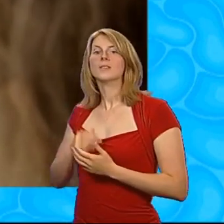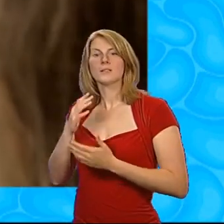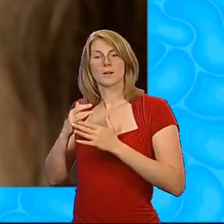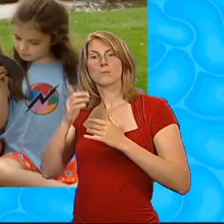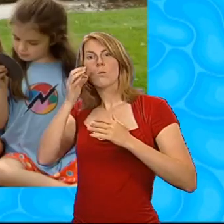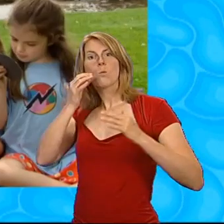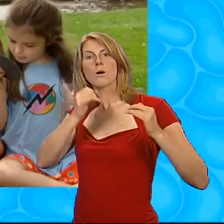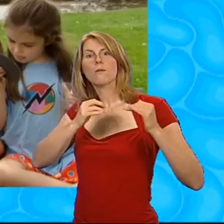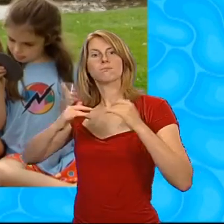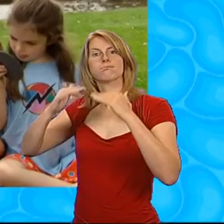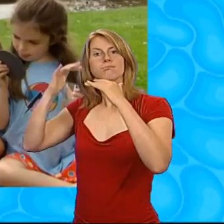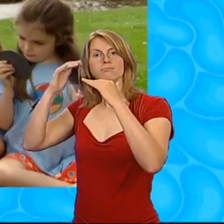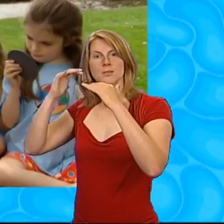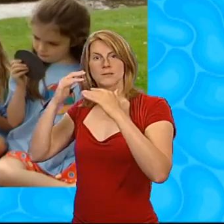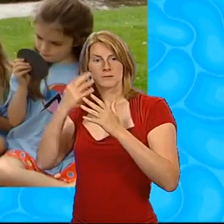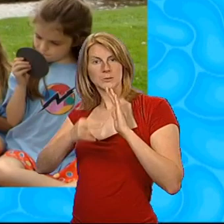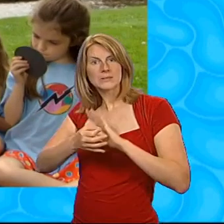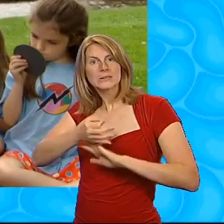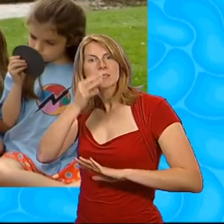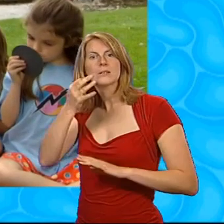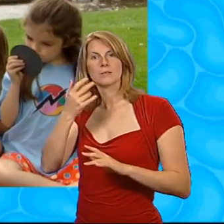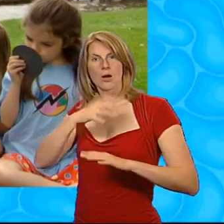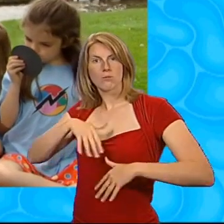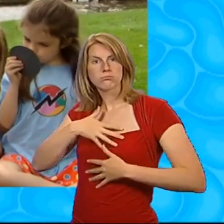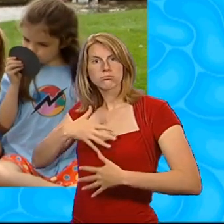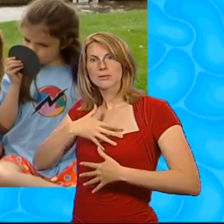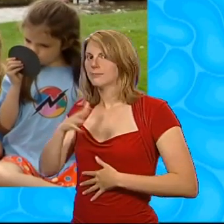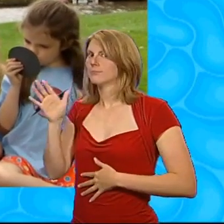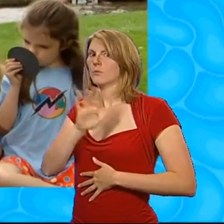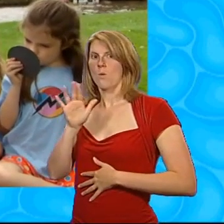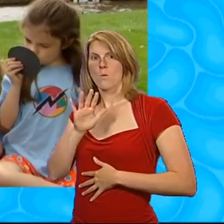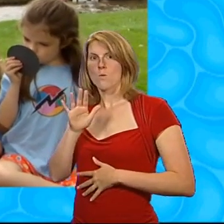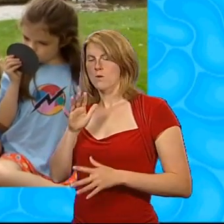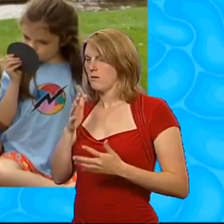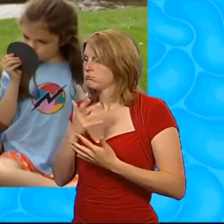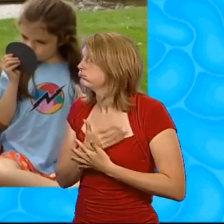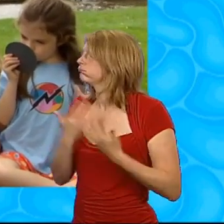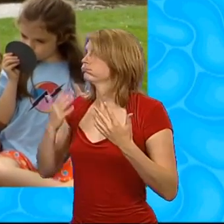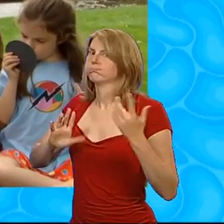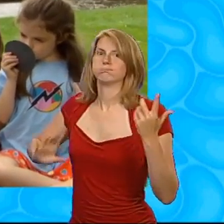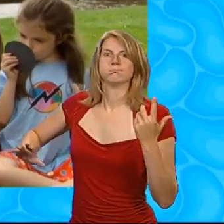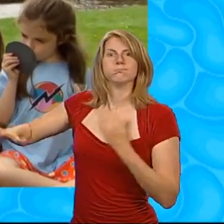air, it doesn't all just come from hot tea or our breath. It can come from anywhere where there's lots of water.